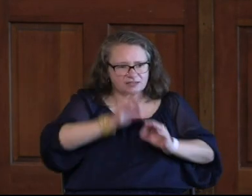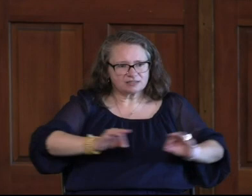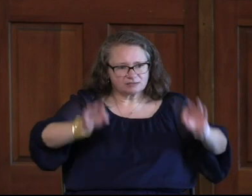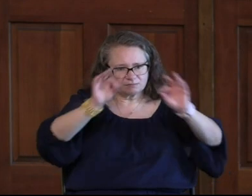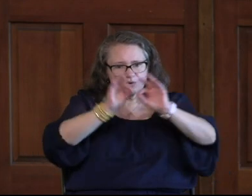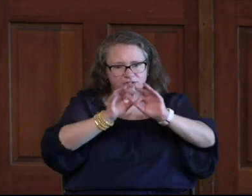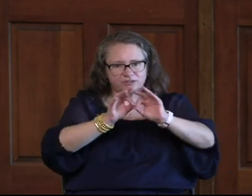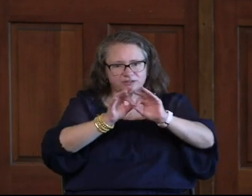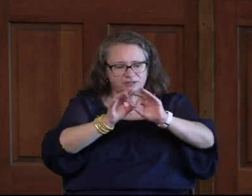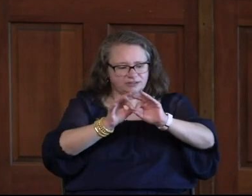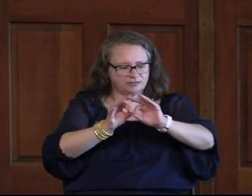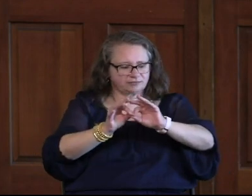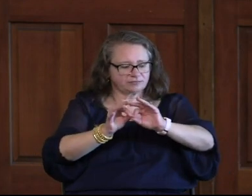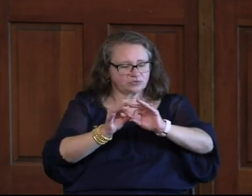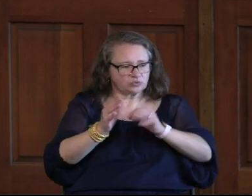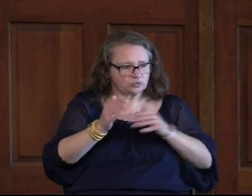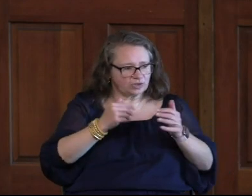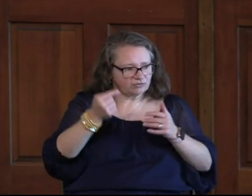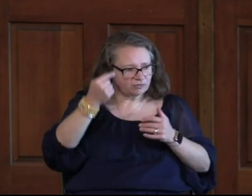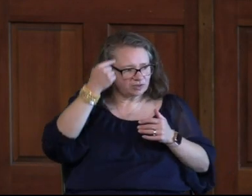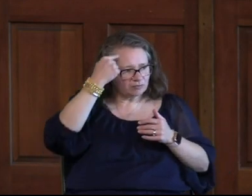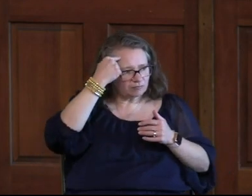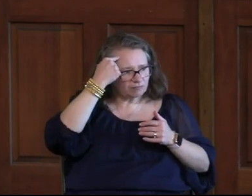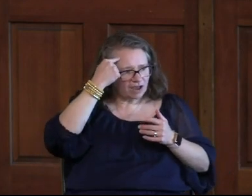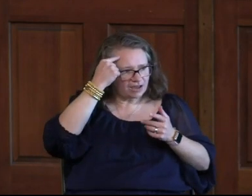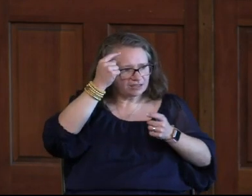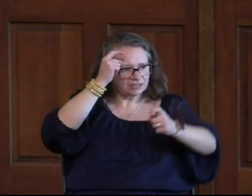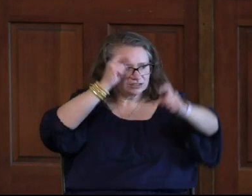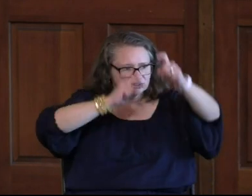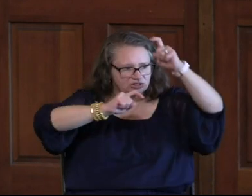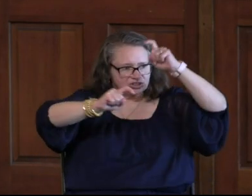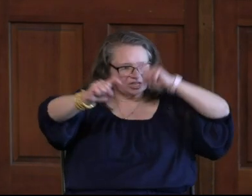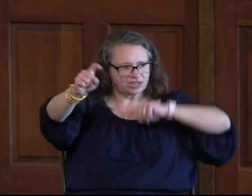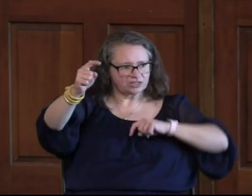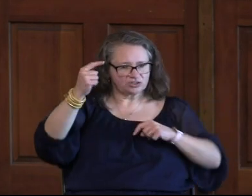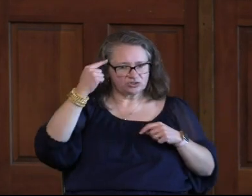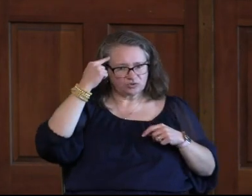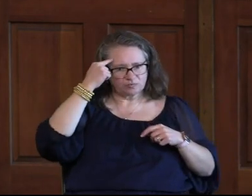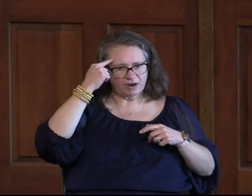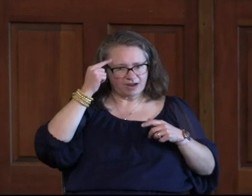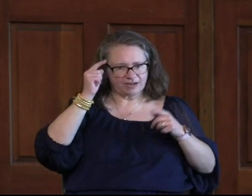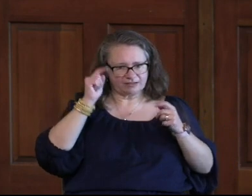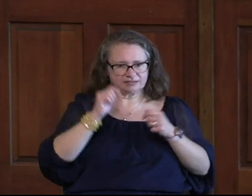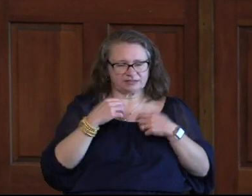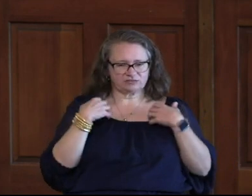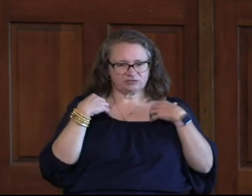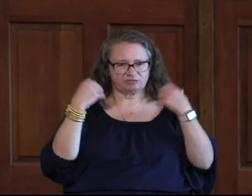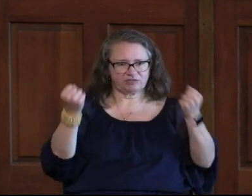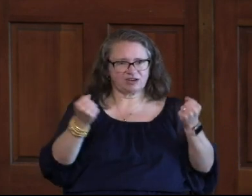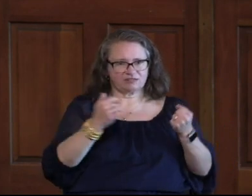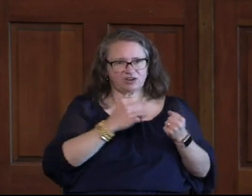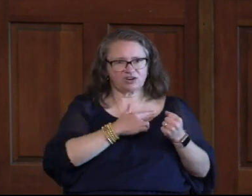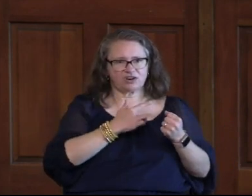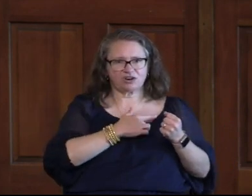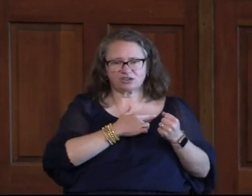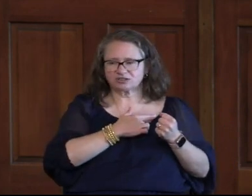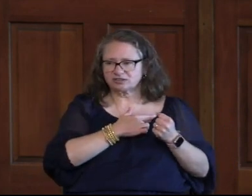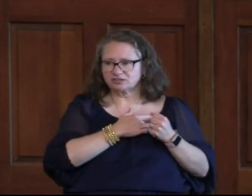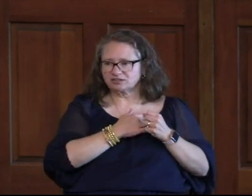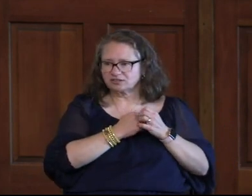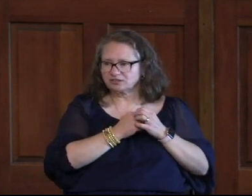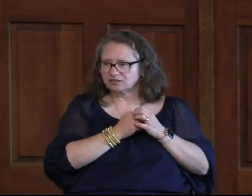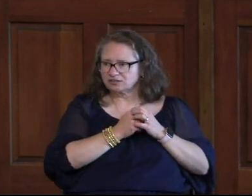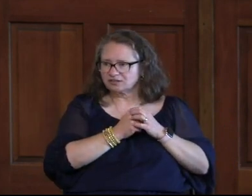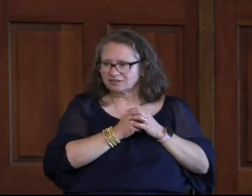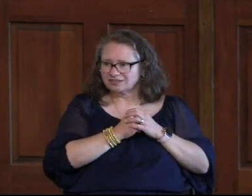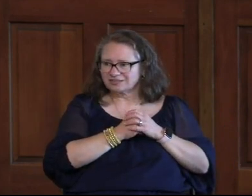Okay Because Whatever You put Into Your Mind Is Going To Transform Your Mind Revive Our Hearts I don't See Many Of You Writing That